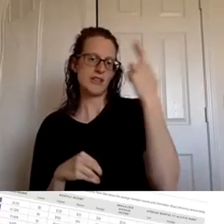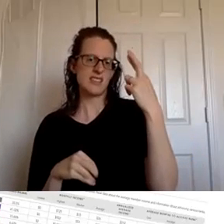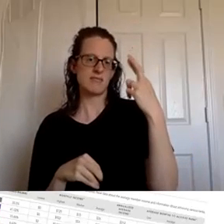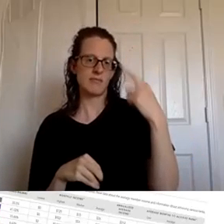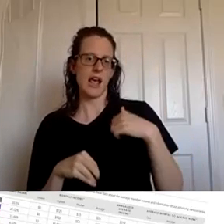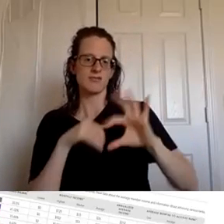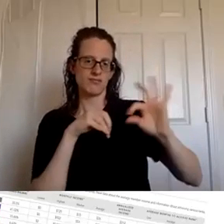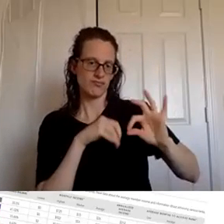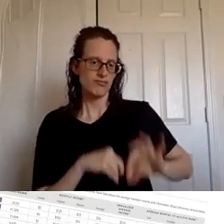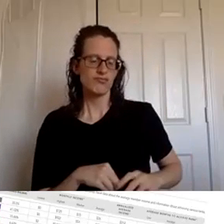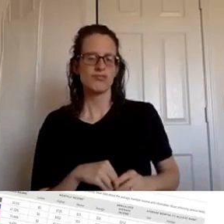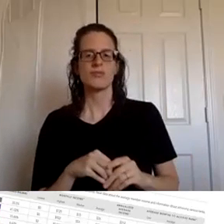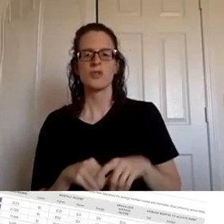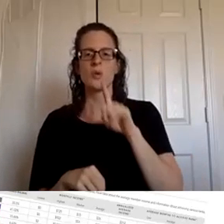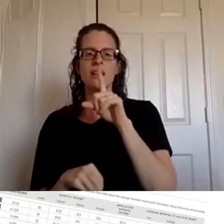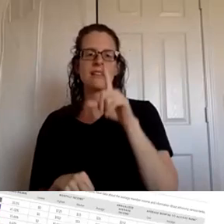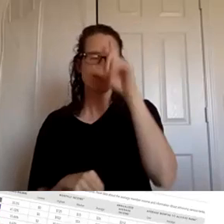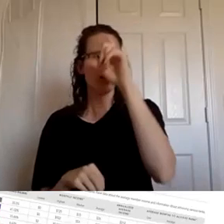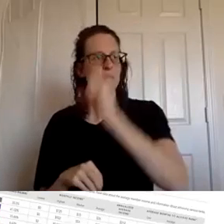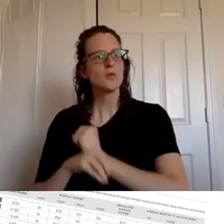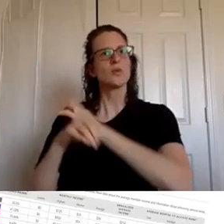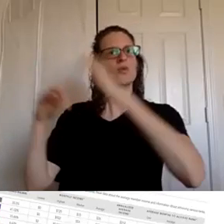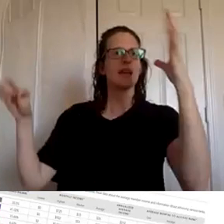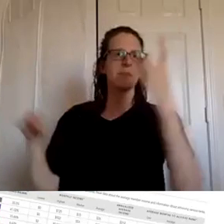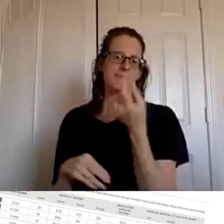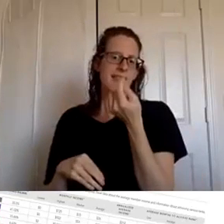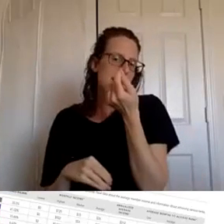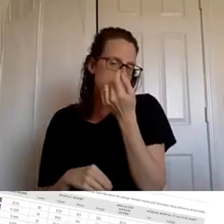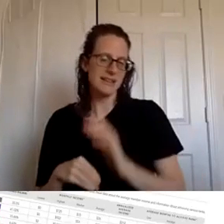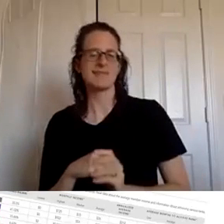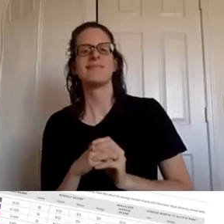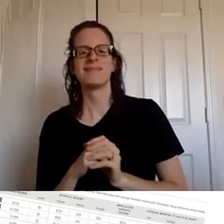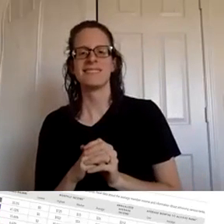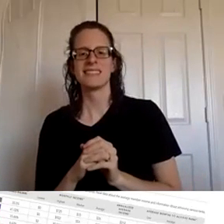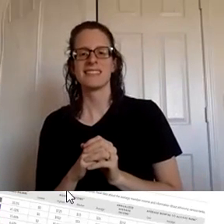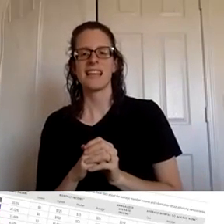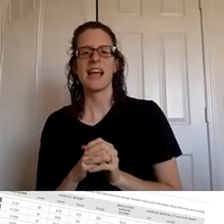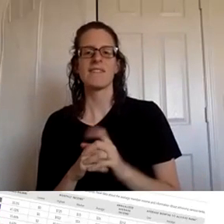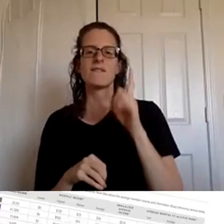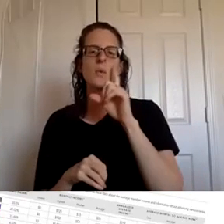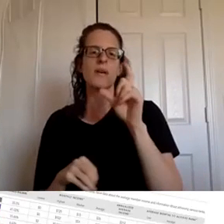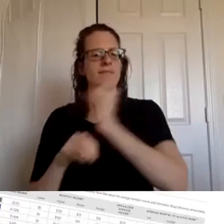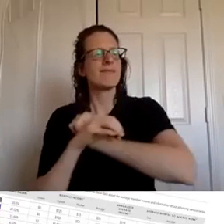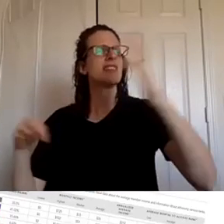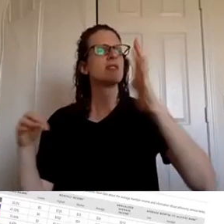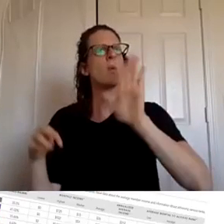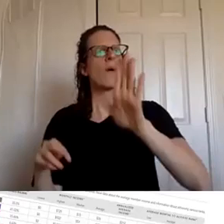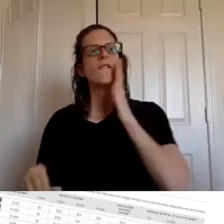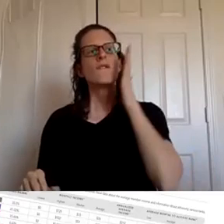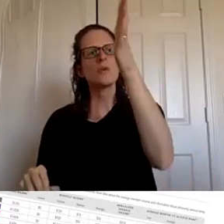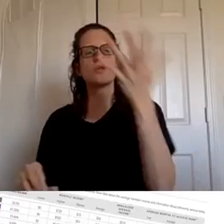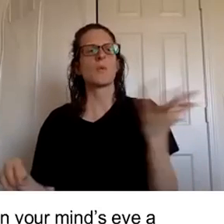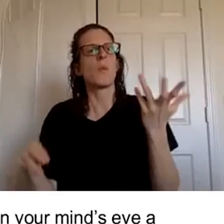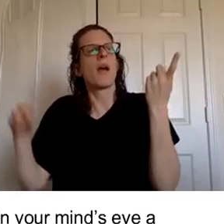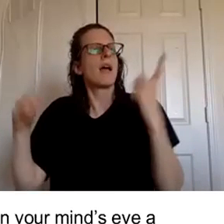let's just dream a little and cast a vision for the future and see where we can go